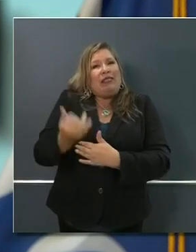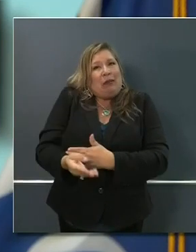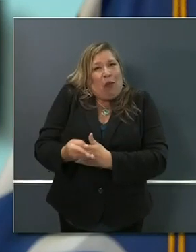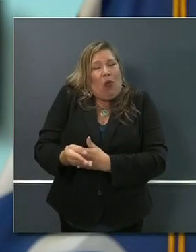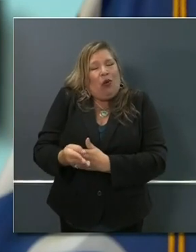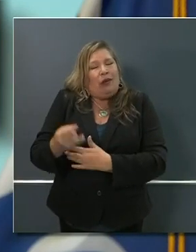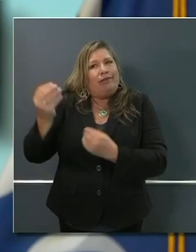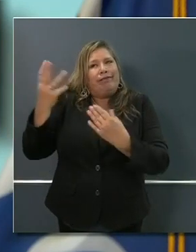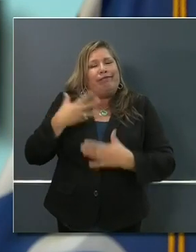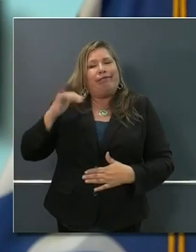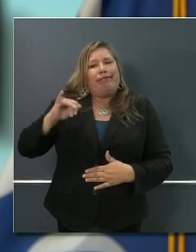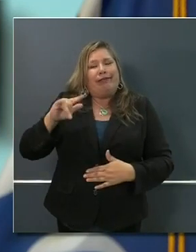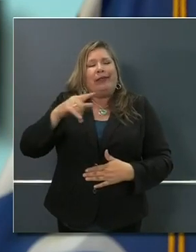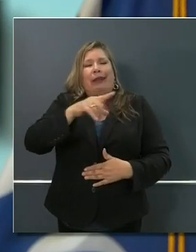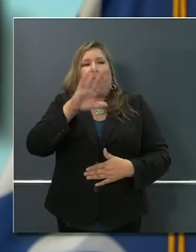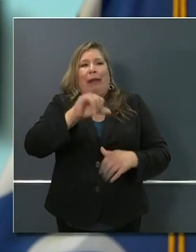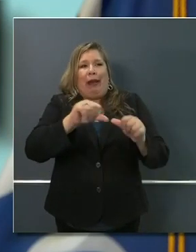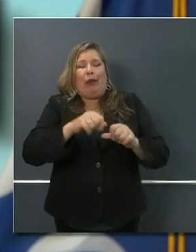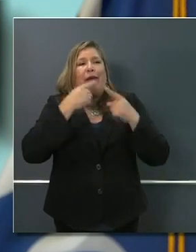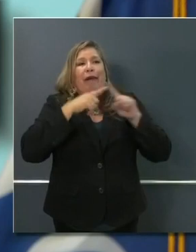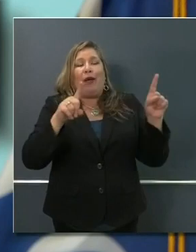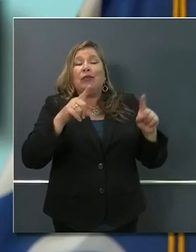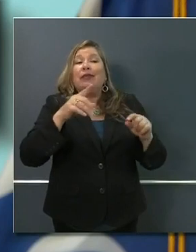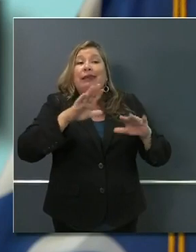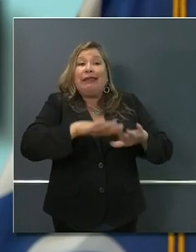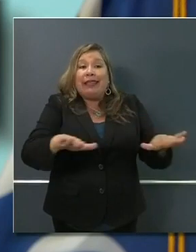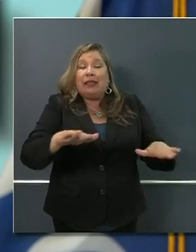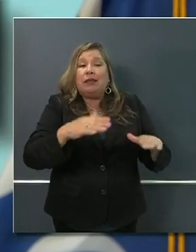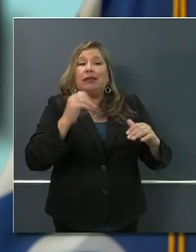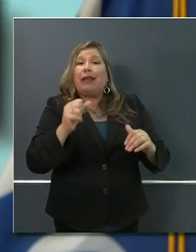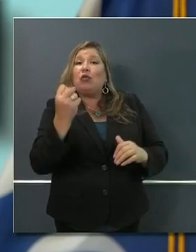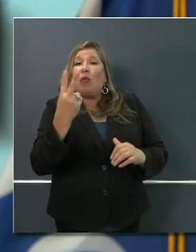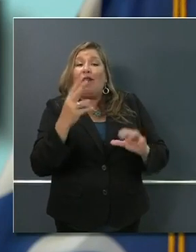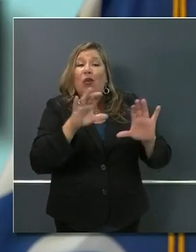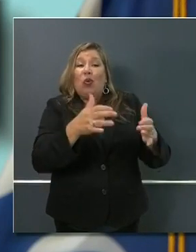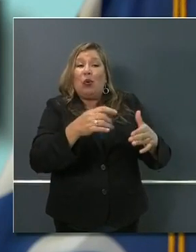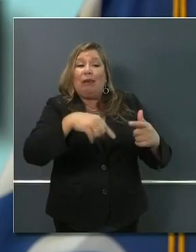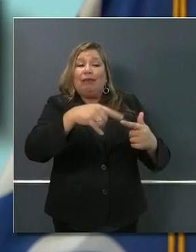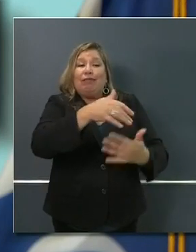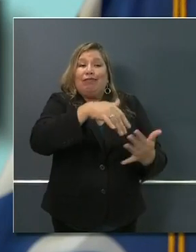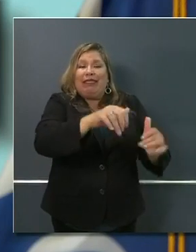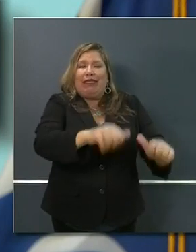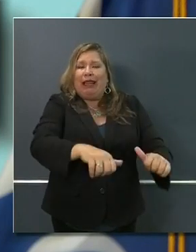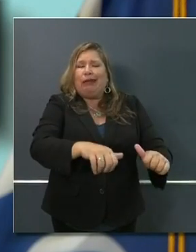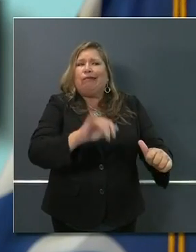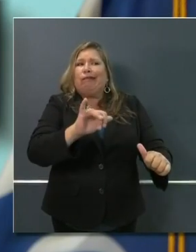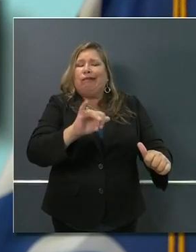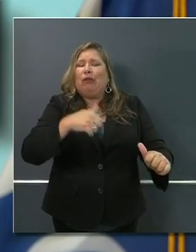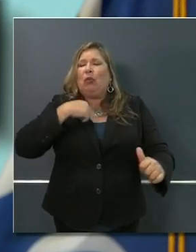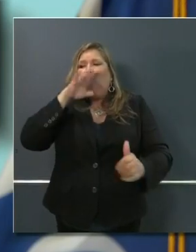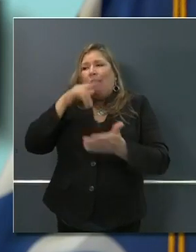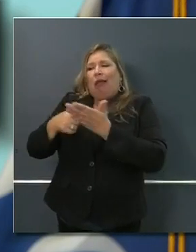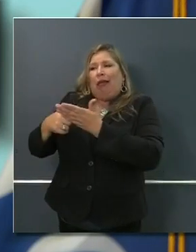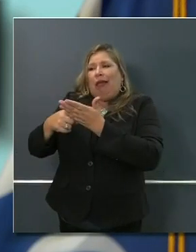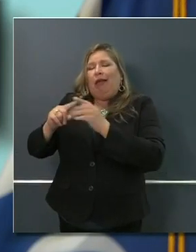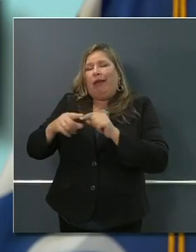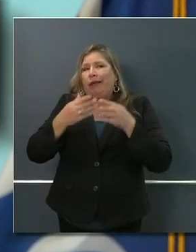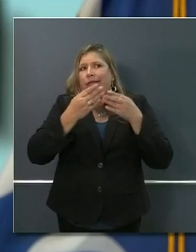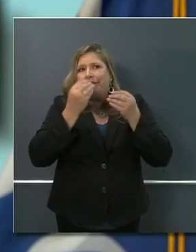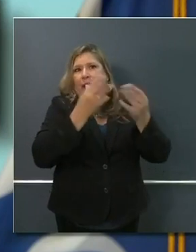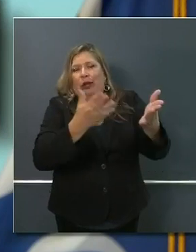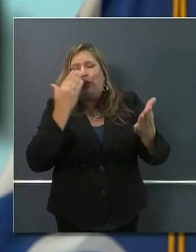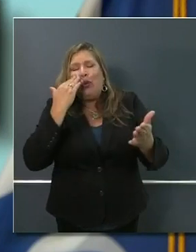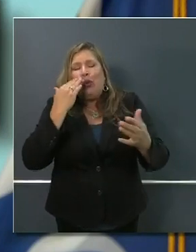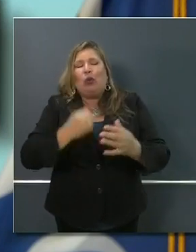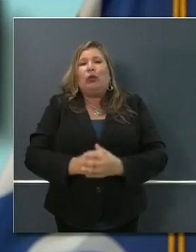and anticipation, as well, of your question. And so those will be kind of the conversations we'll have back and forth. But broadly, what they put